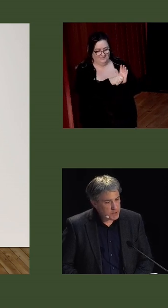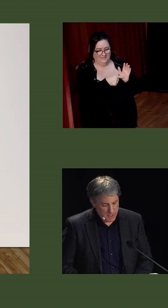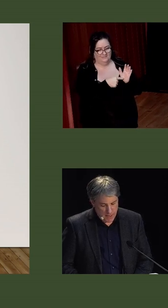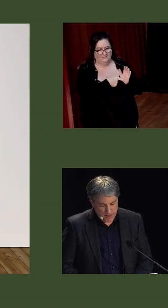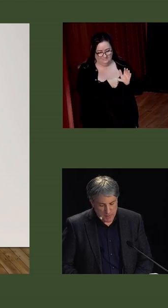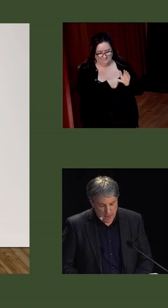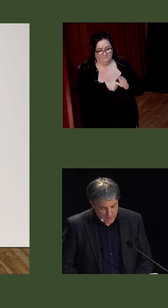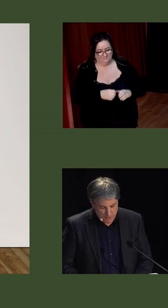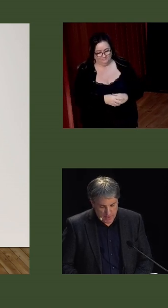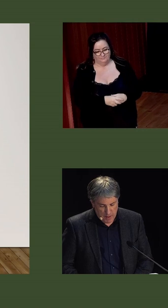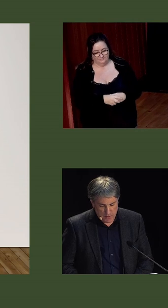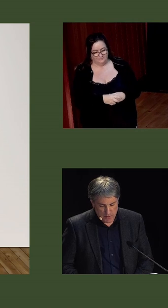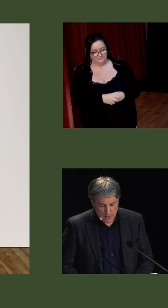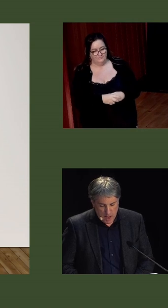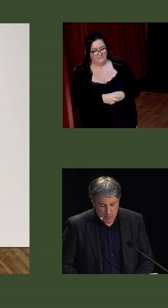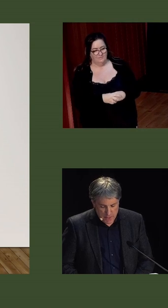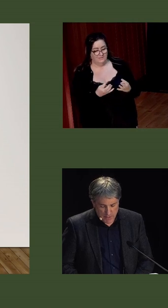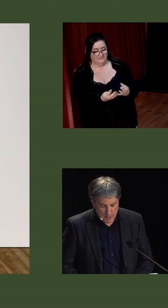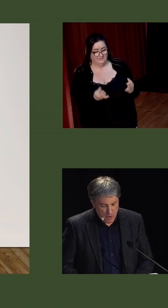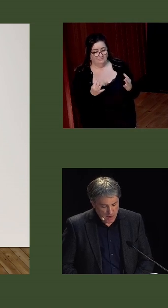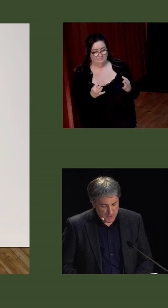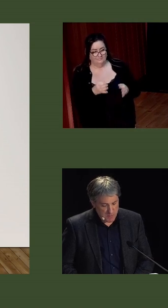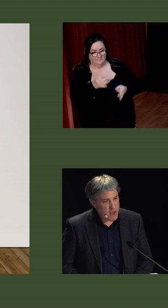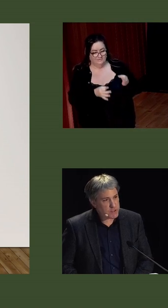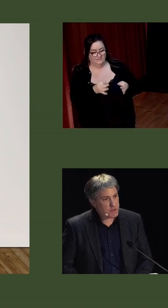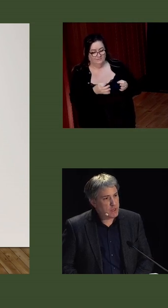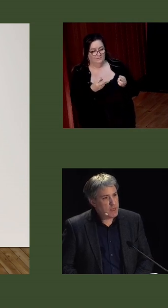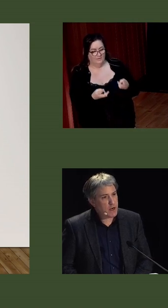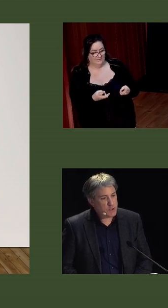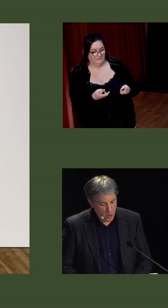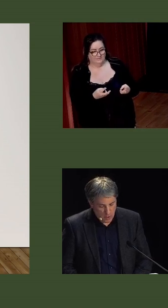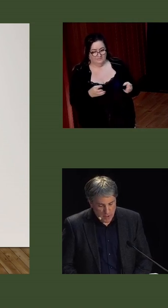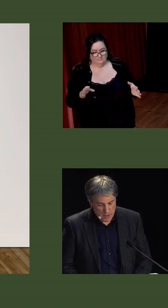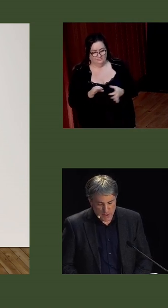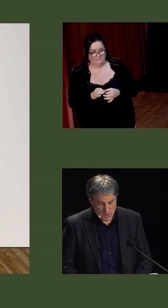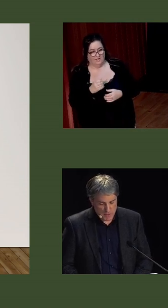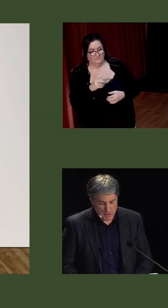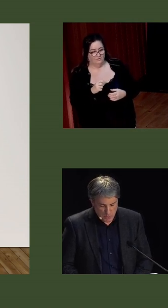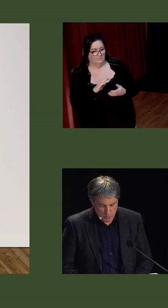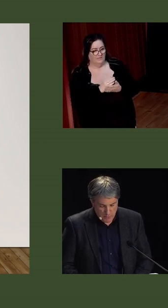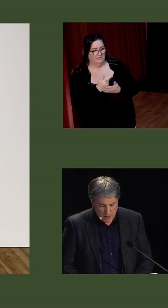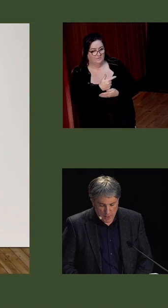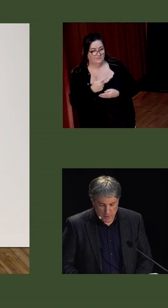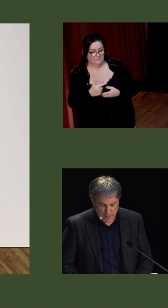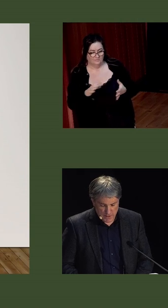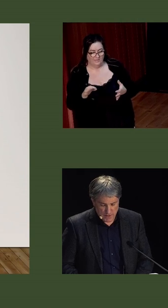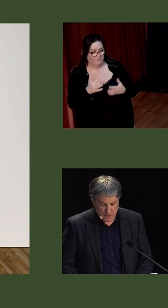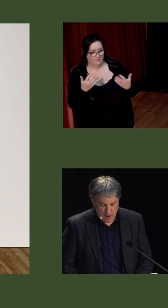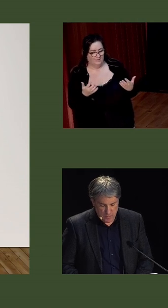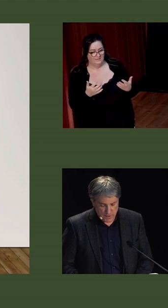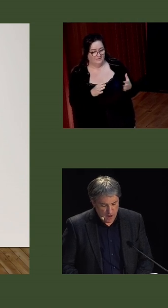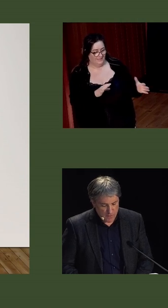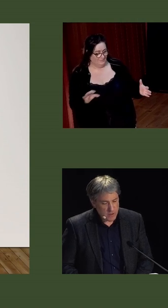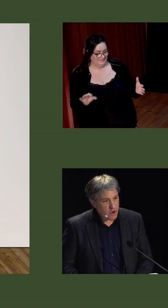producing, at the behest of the cabinet, a politically partisan pastoral in October 1922, that was